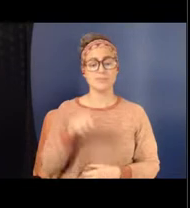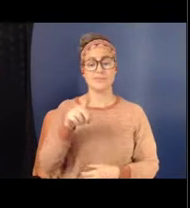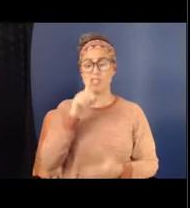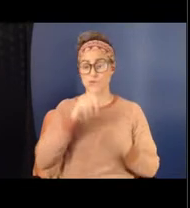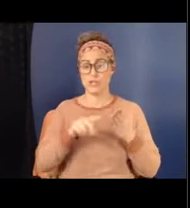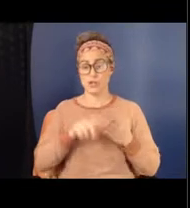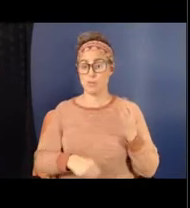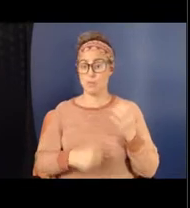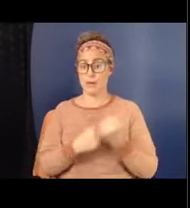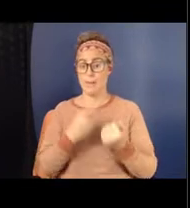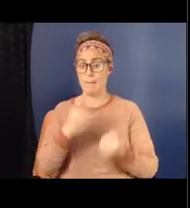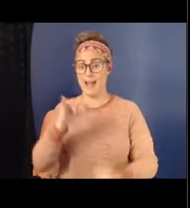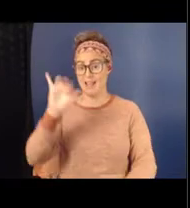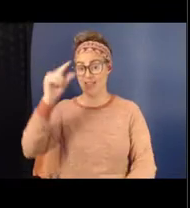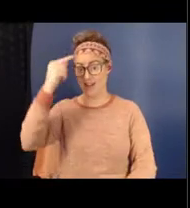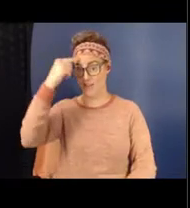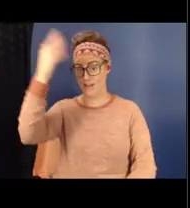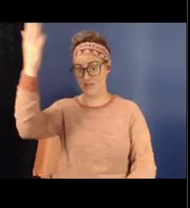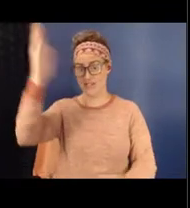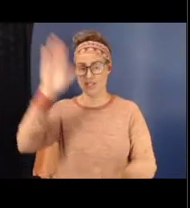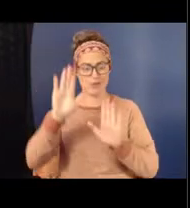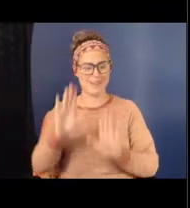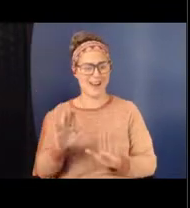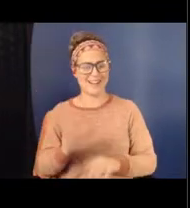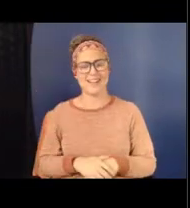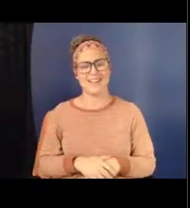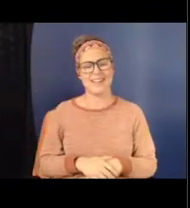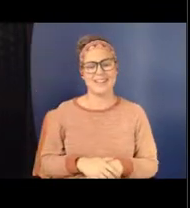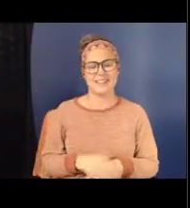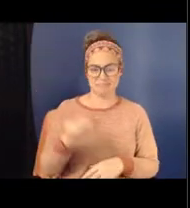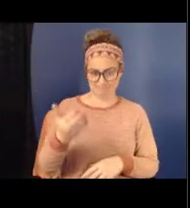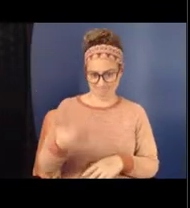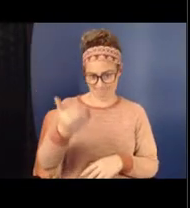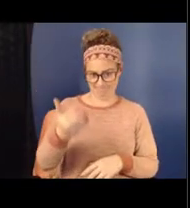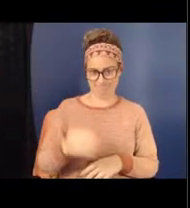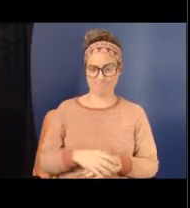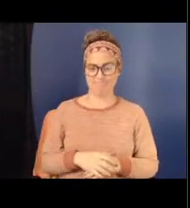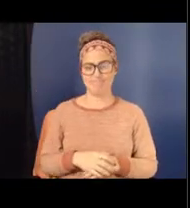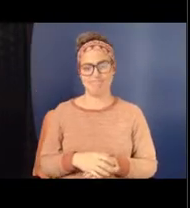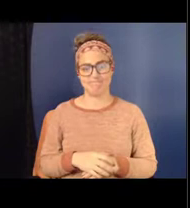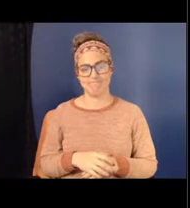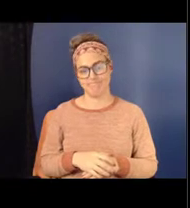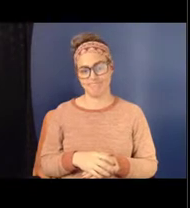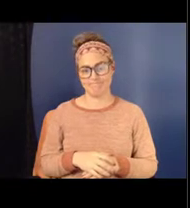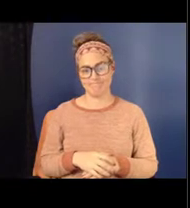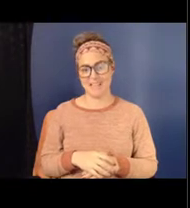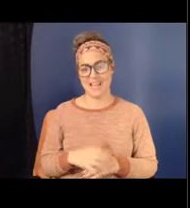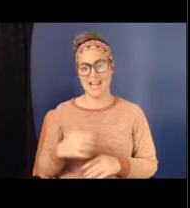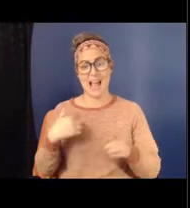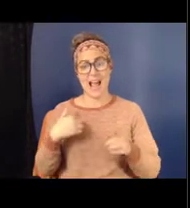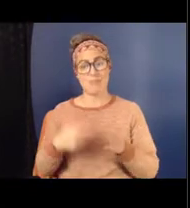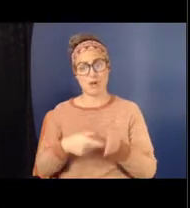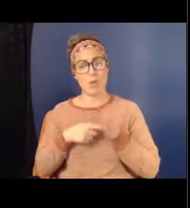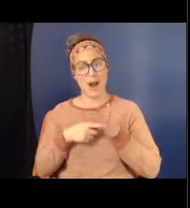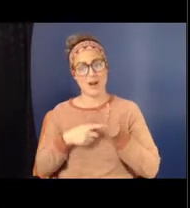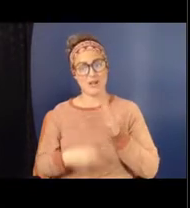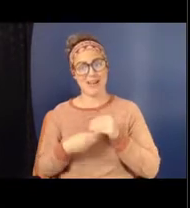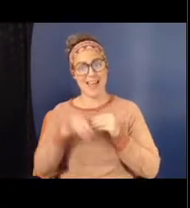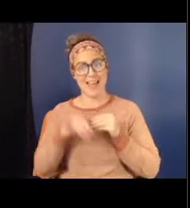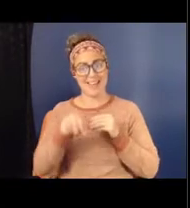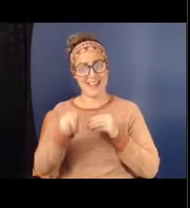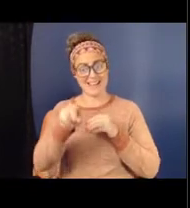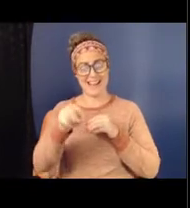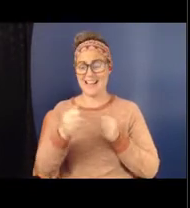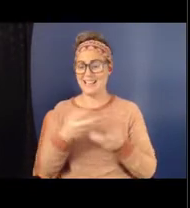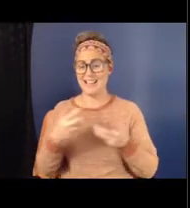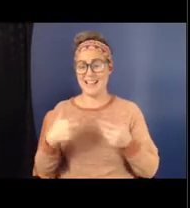is great, CDC and NIJ. But I'm required to put this in here and to say that anything that I say today